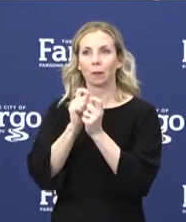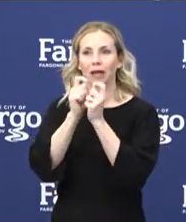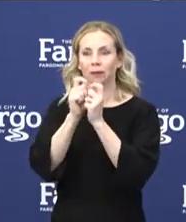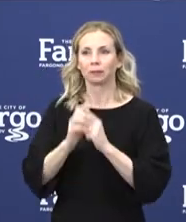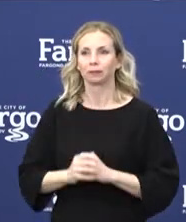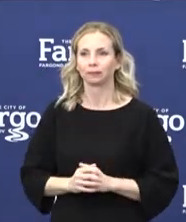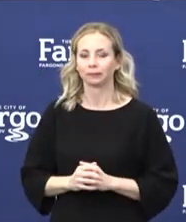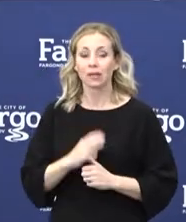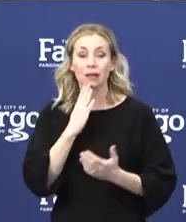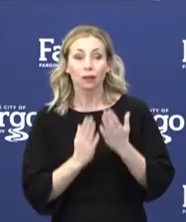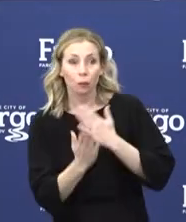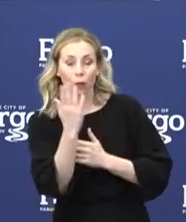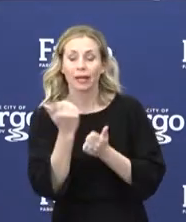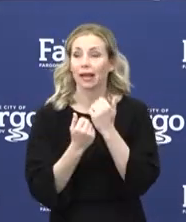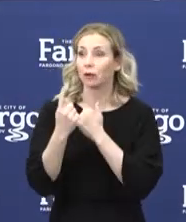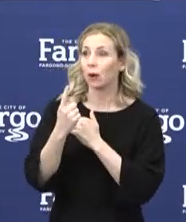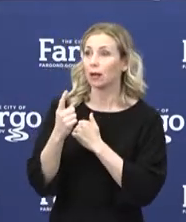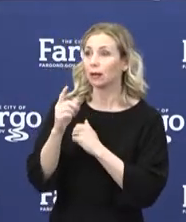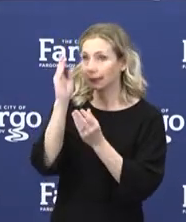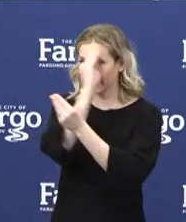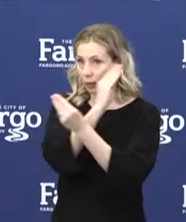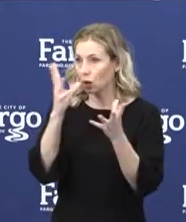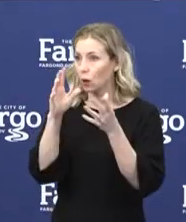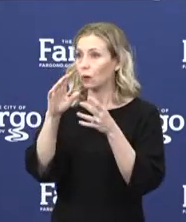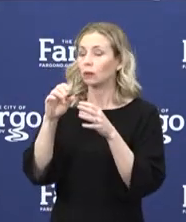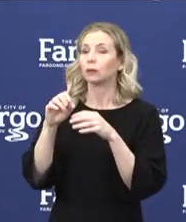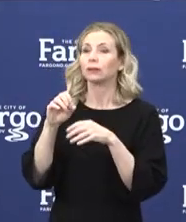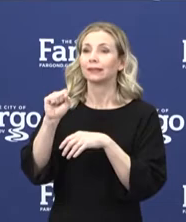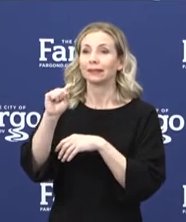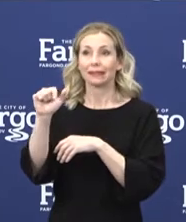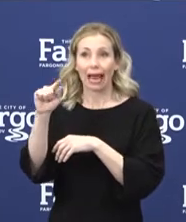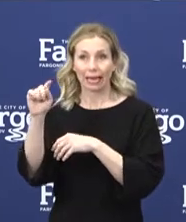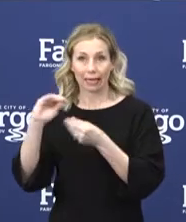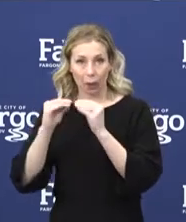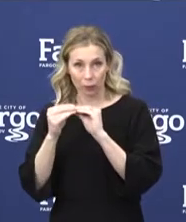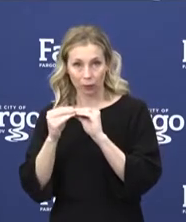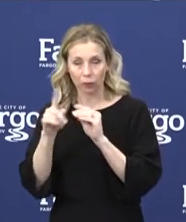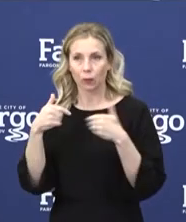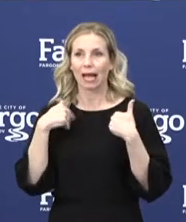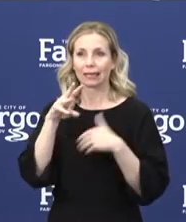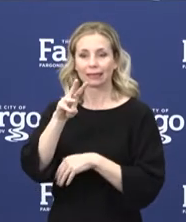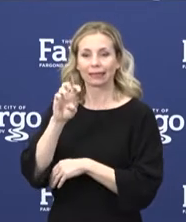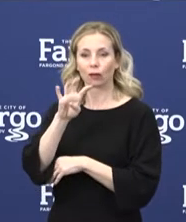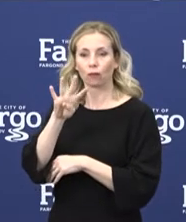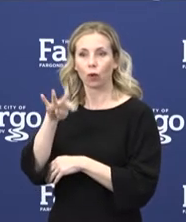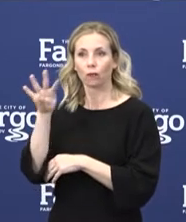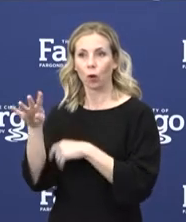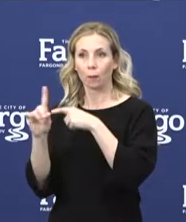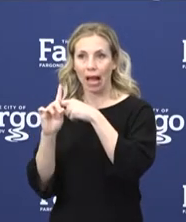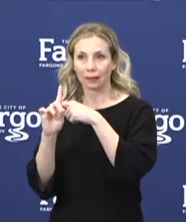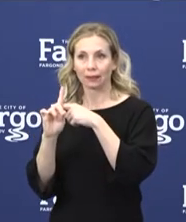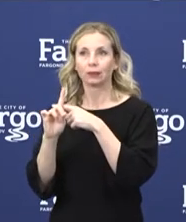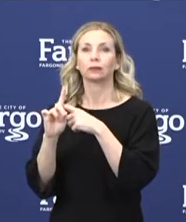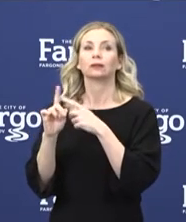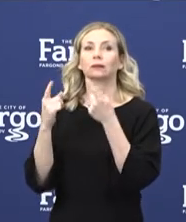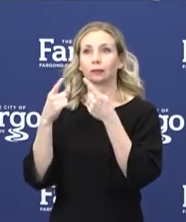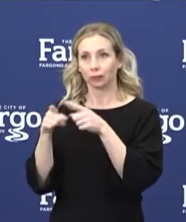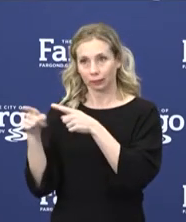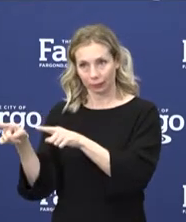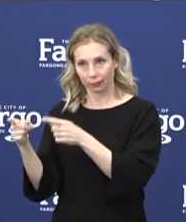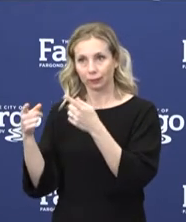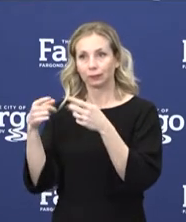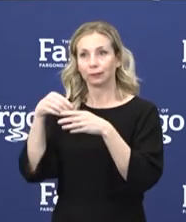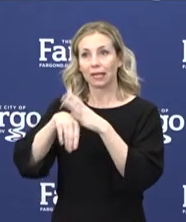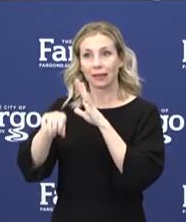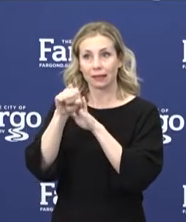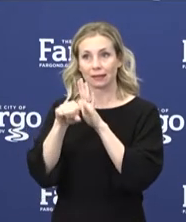everyone. Just a quick update on state numbers from yesterday we had 644 positive cases in the state out